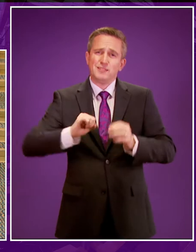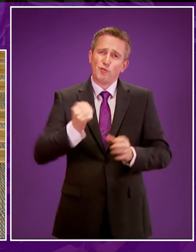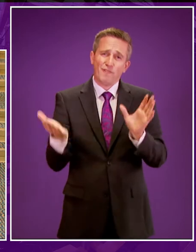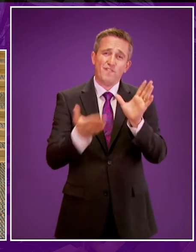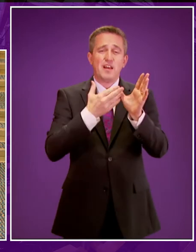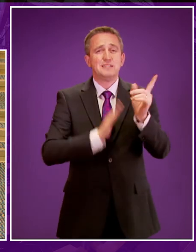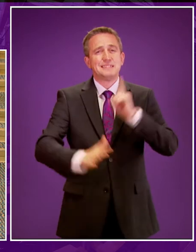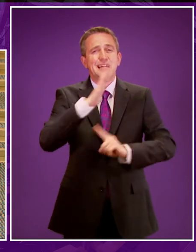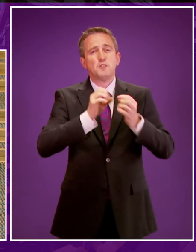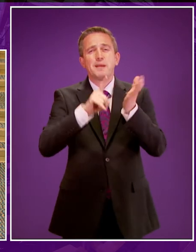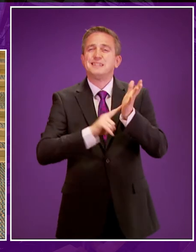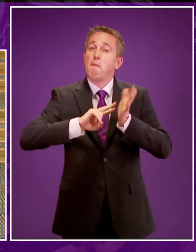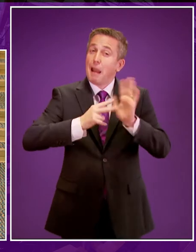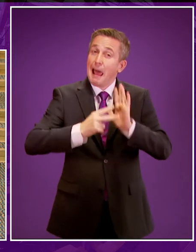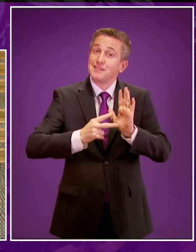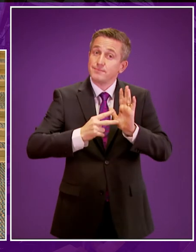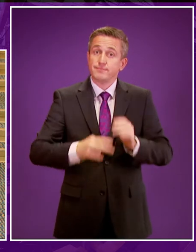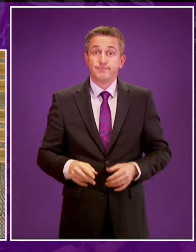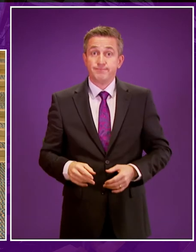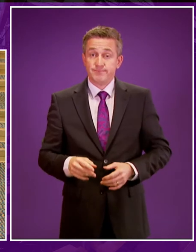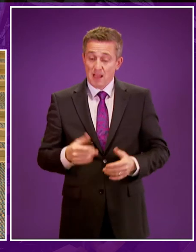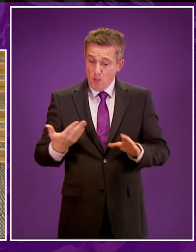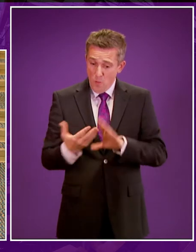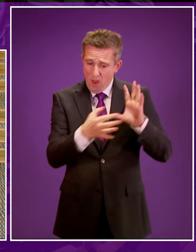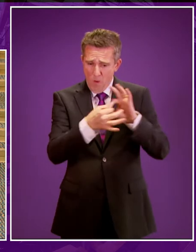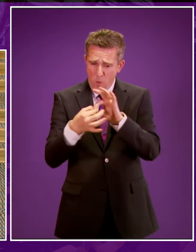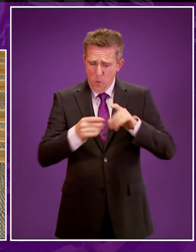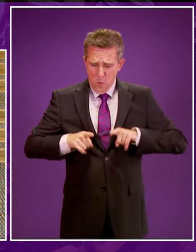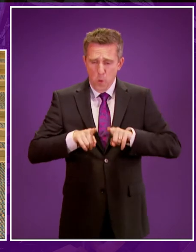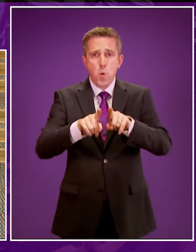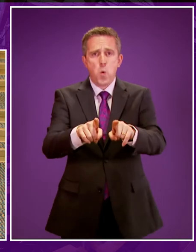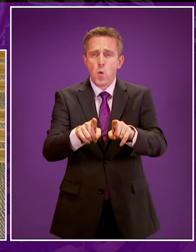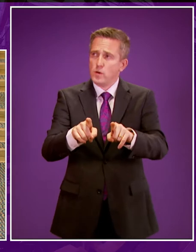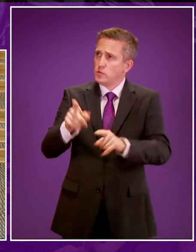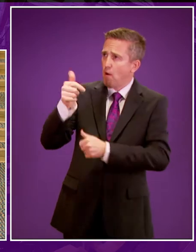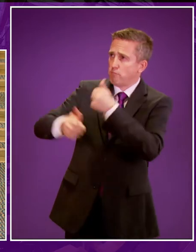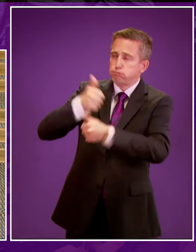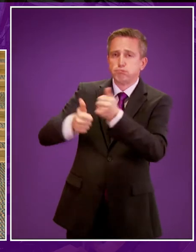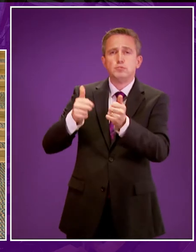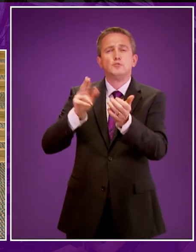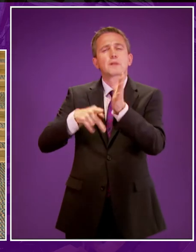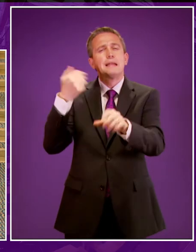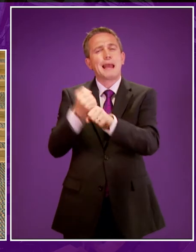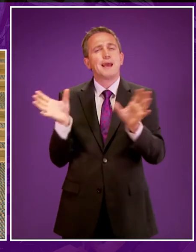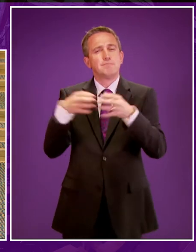plan. It has been a truly co-productive approach, and I want to thank the NAG for their dedication and support.